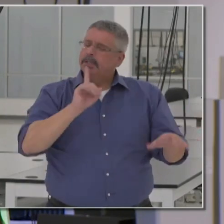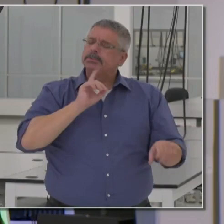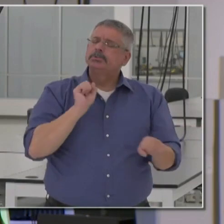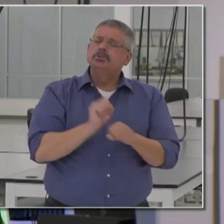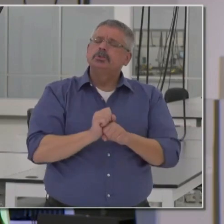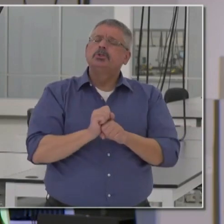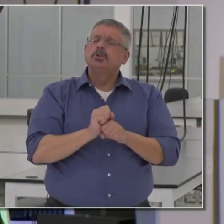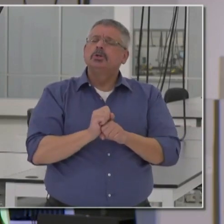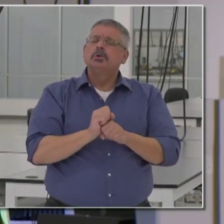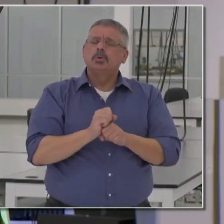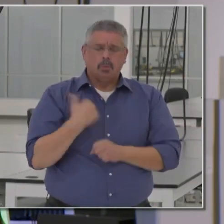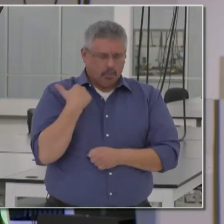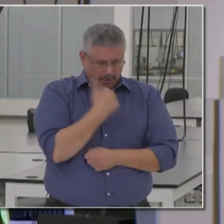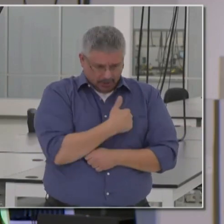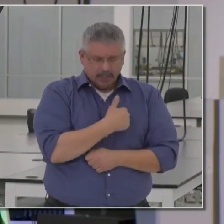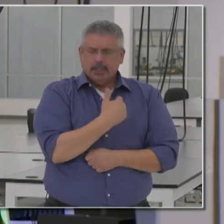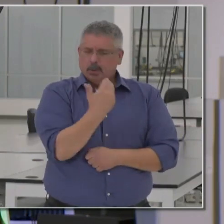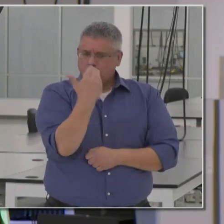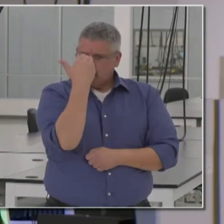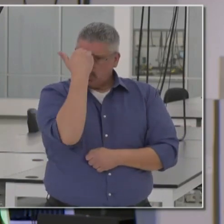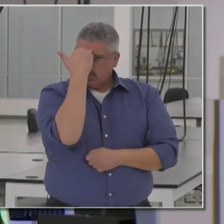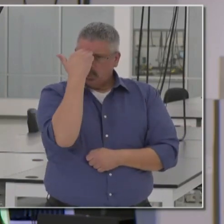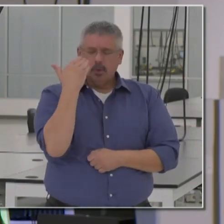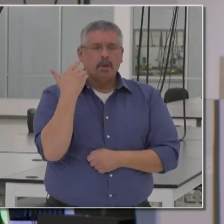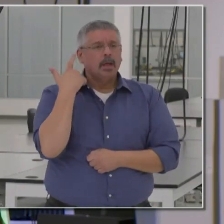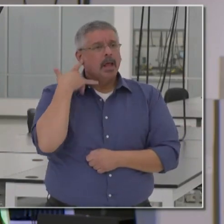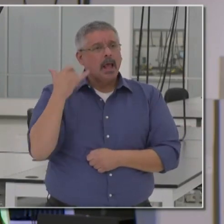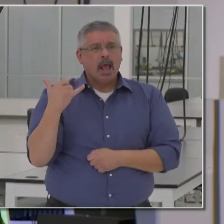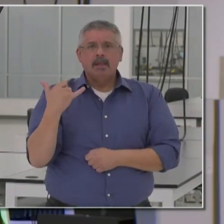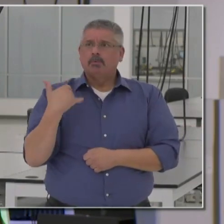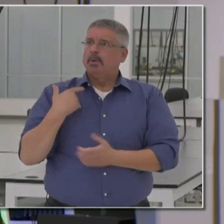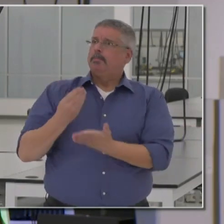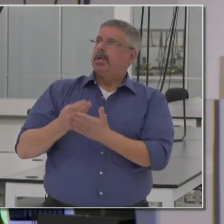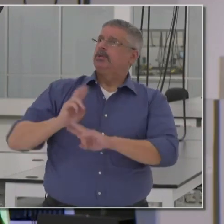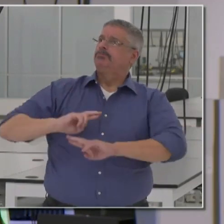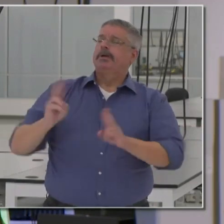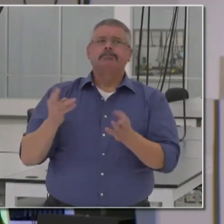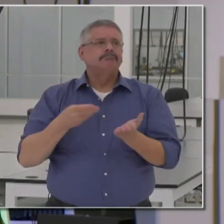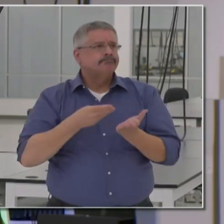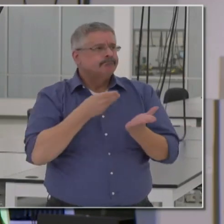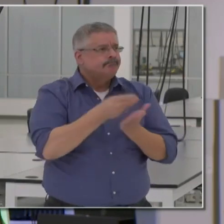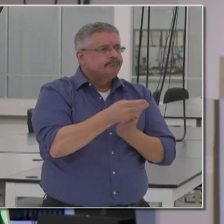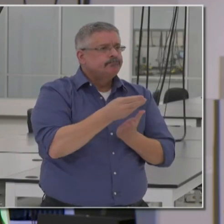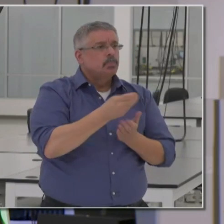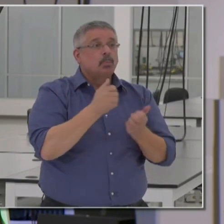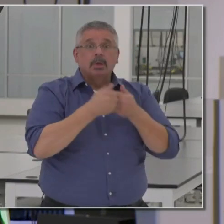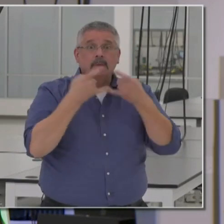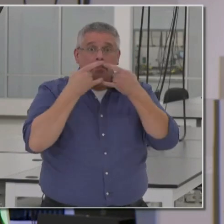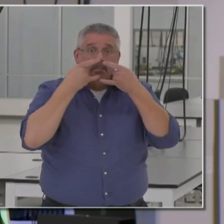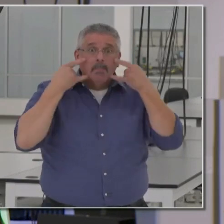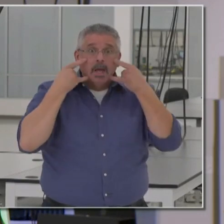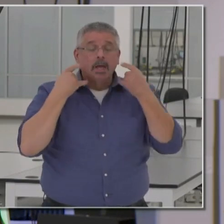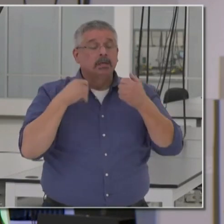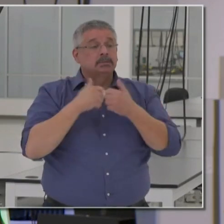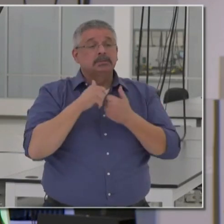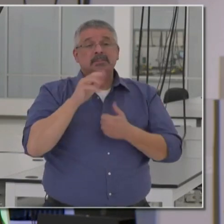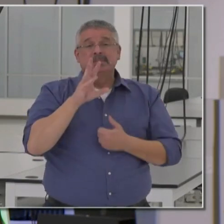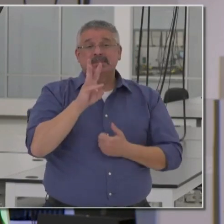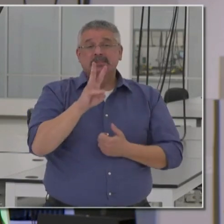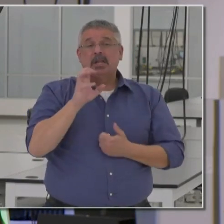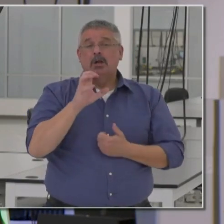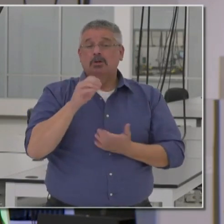sure, uh, that we used California's purchasing power as we've done with masks, close to